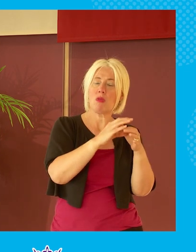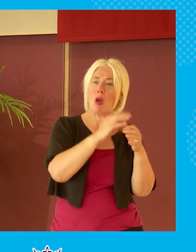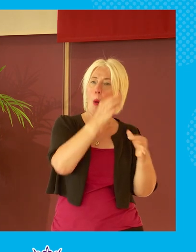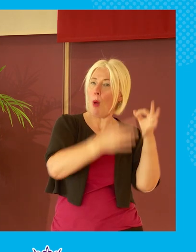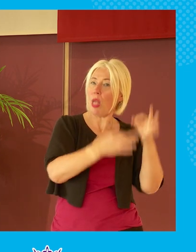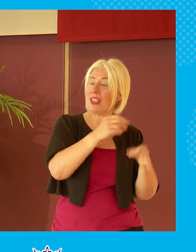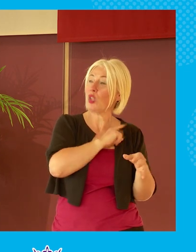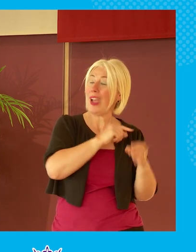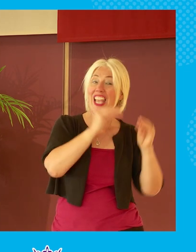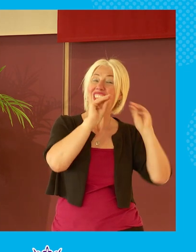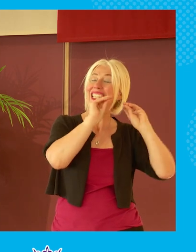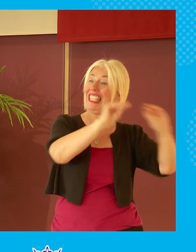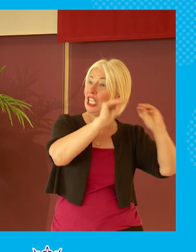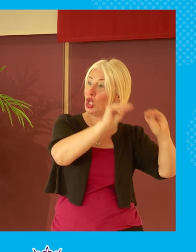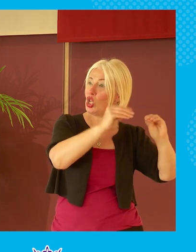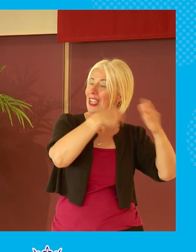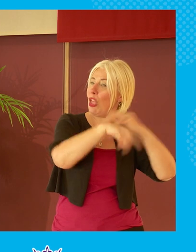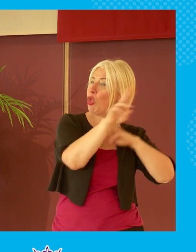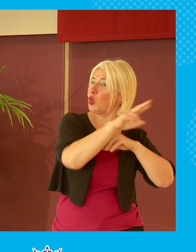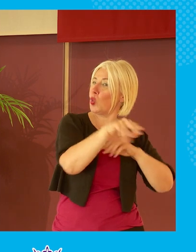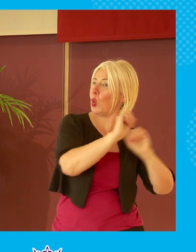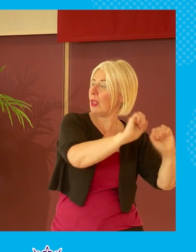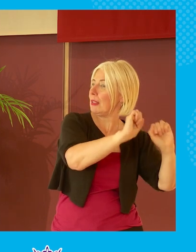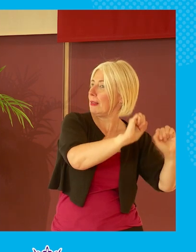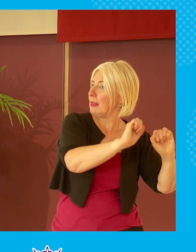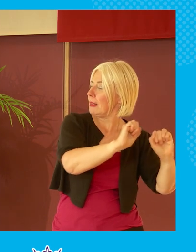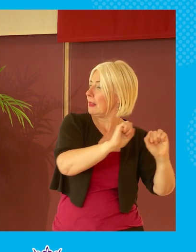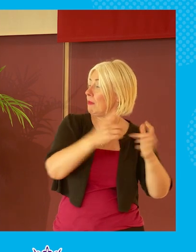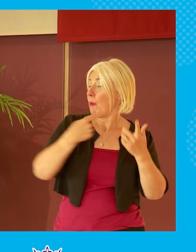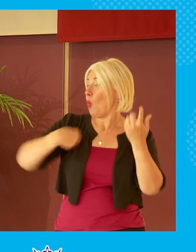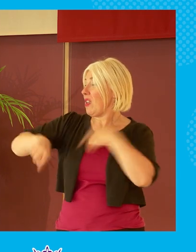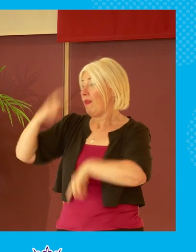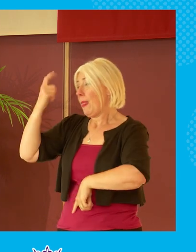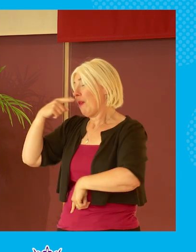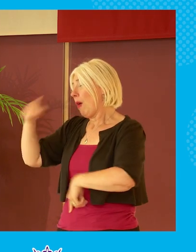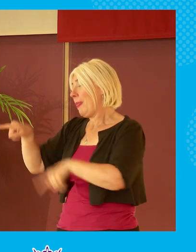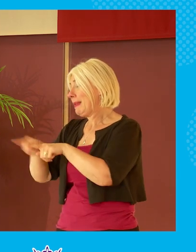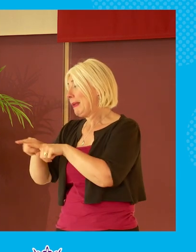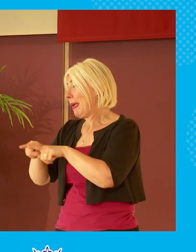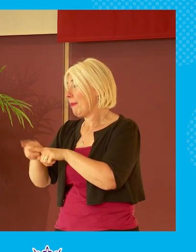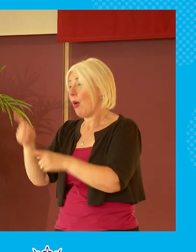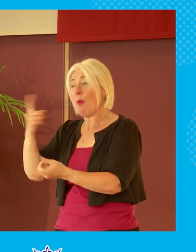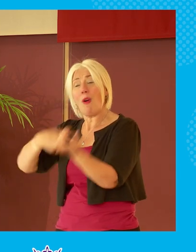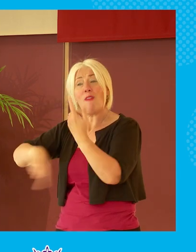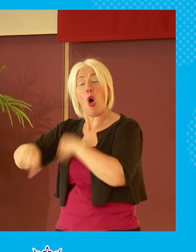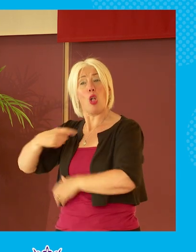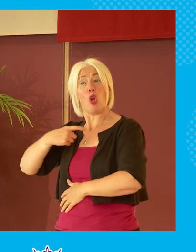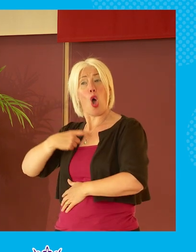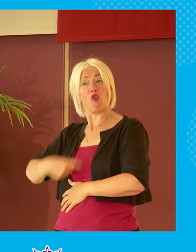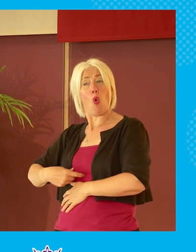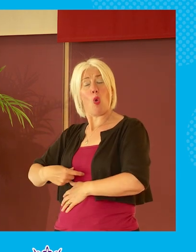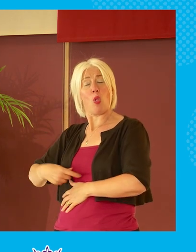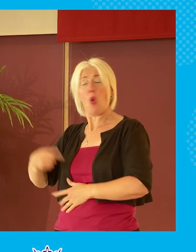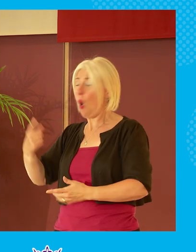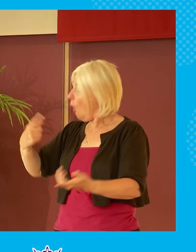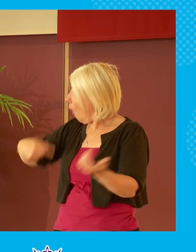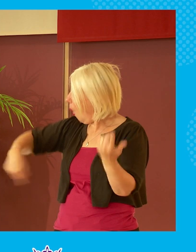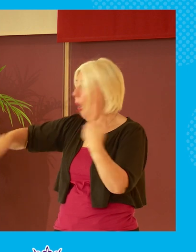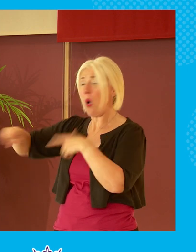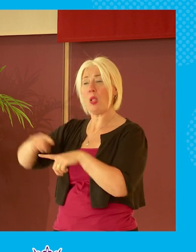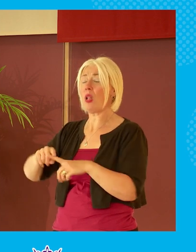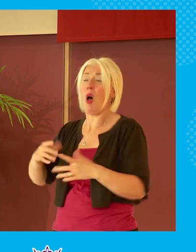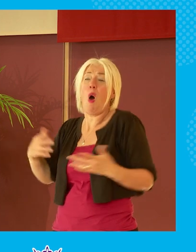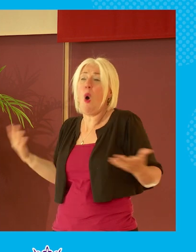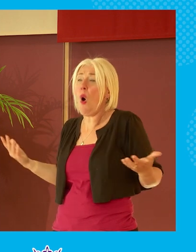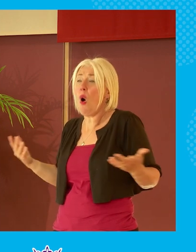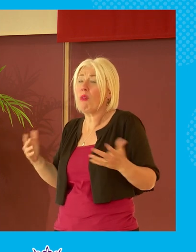they teach maybe we need to look at that but i just i think we all have a big part to play in this it's because it is otherwise it's